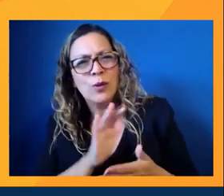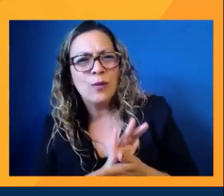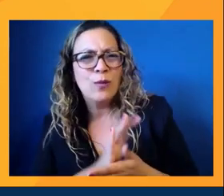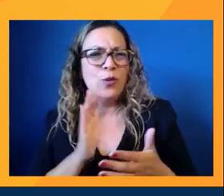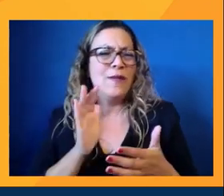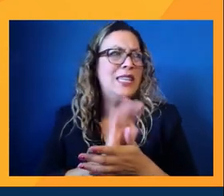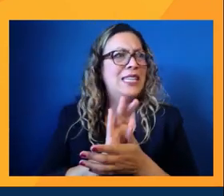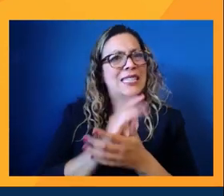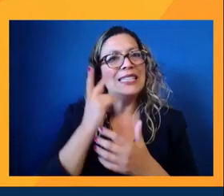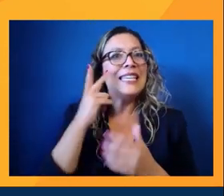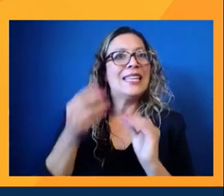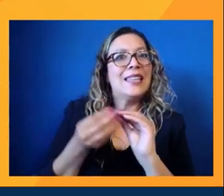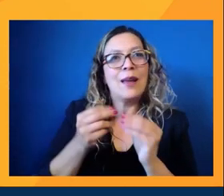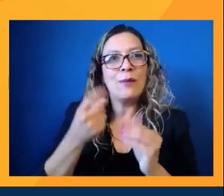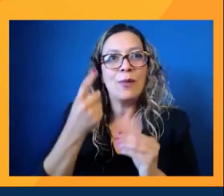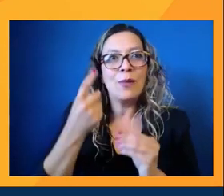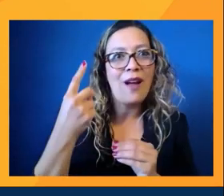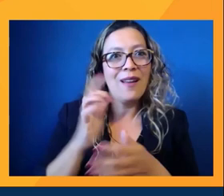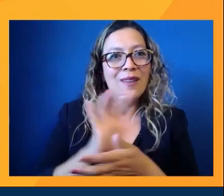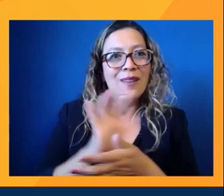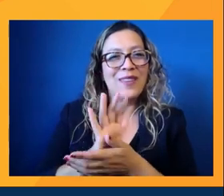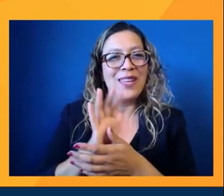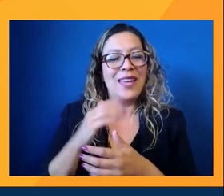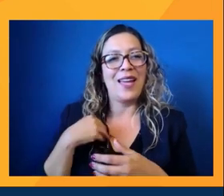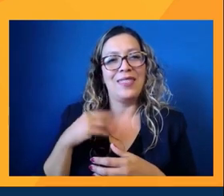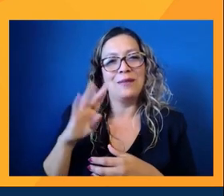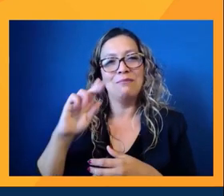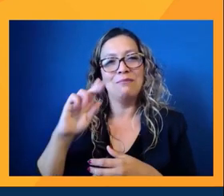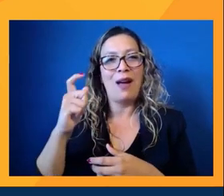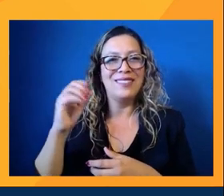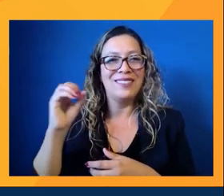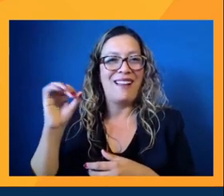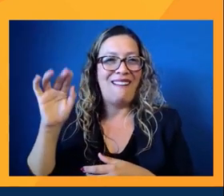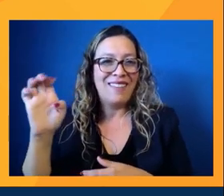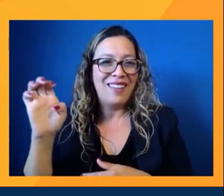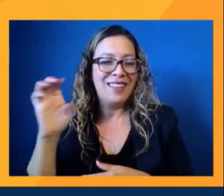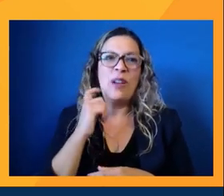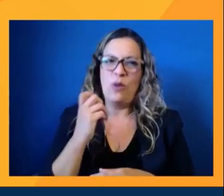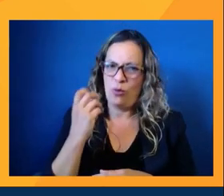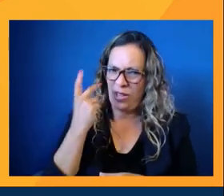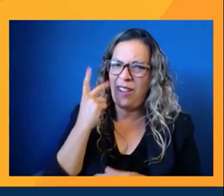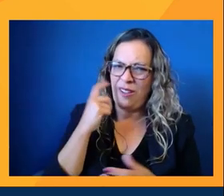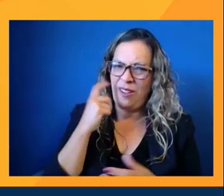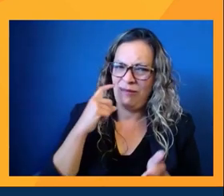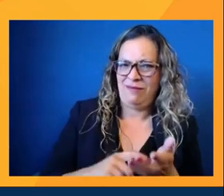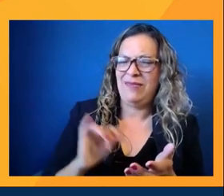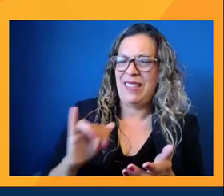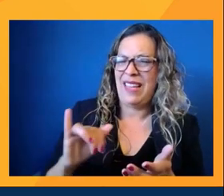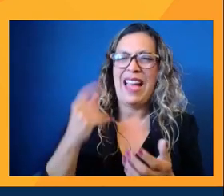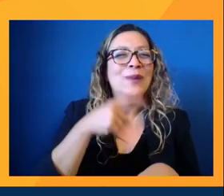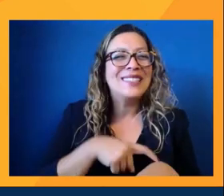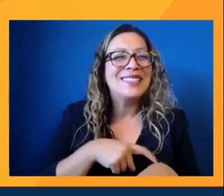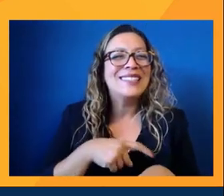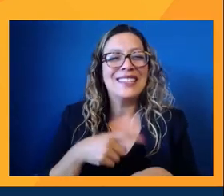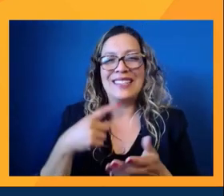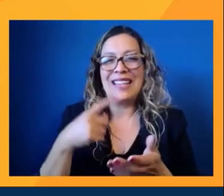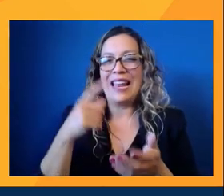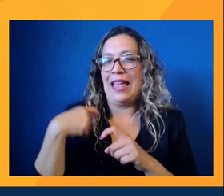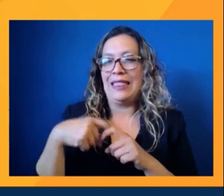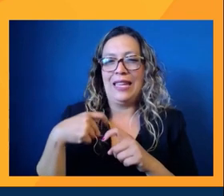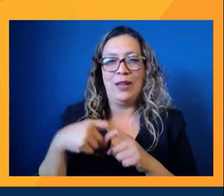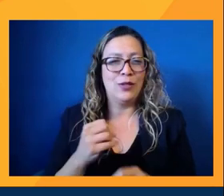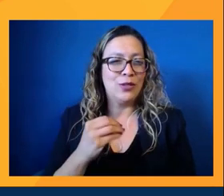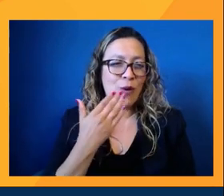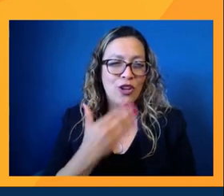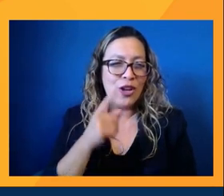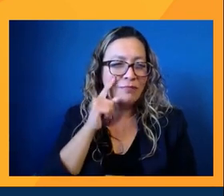one movie at the box office. And we know high production value. I always talk about that, that Latinos are such good, you